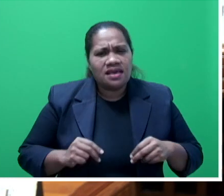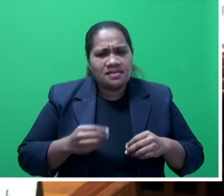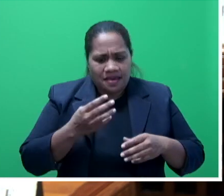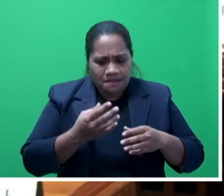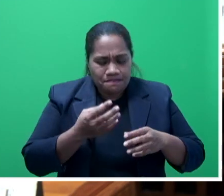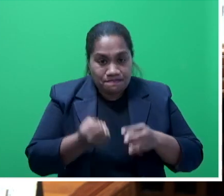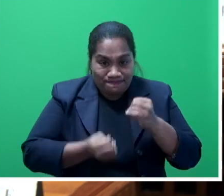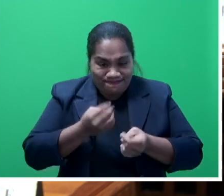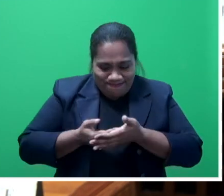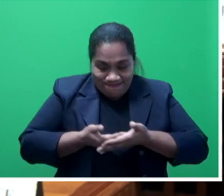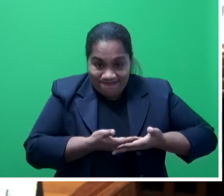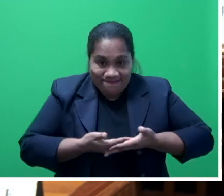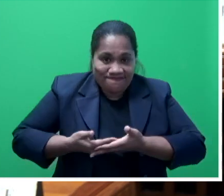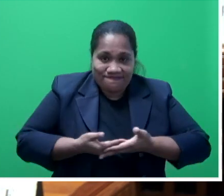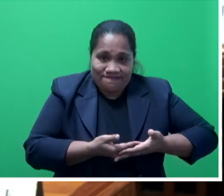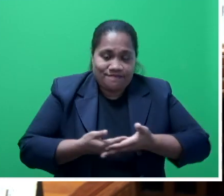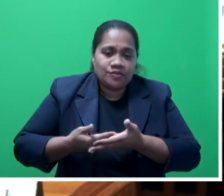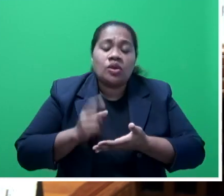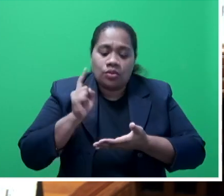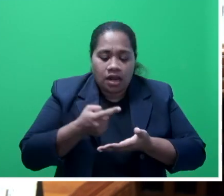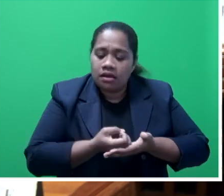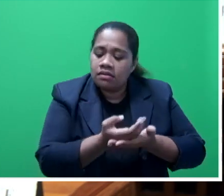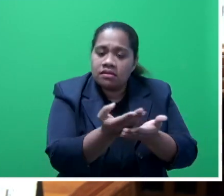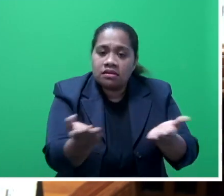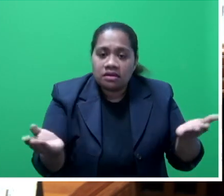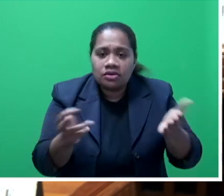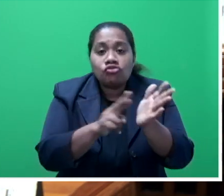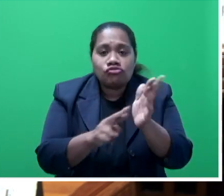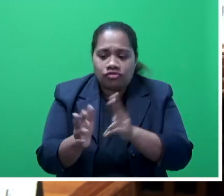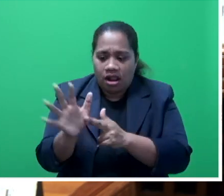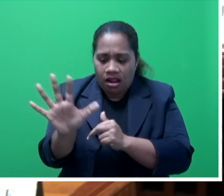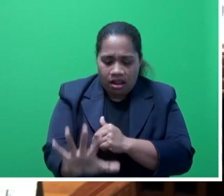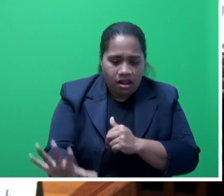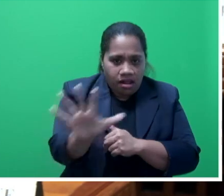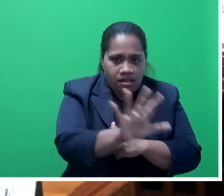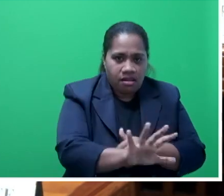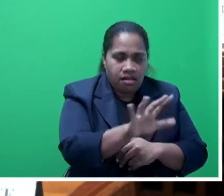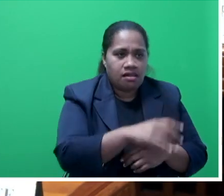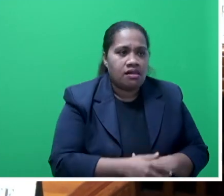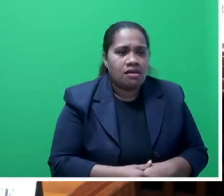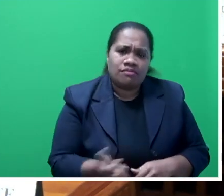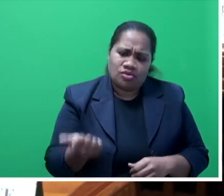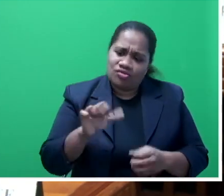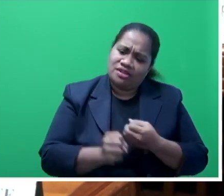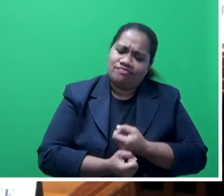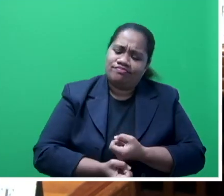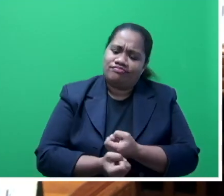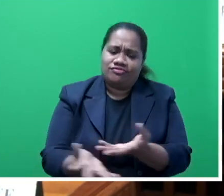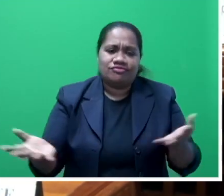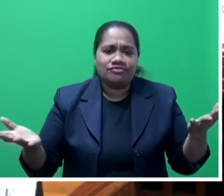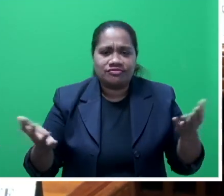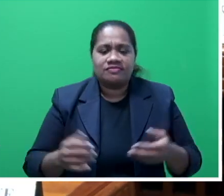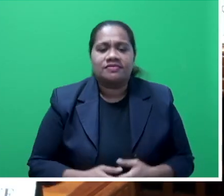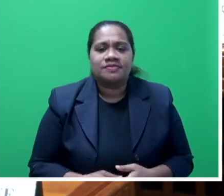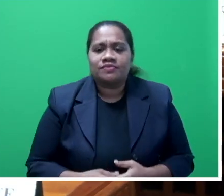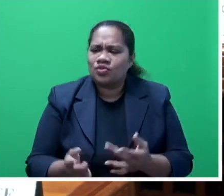donated through the Rural Development NDMO machinery, but that has been passed to the relevant agencies as well,